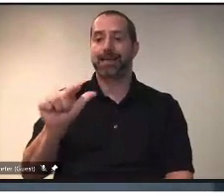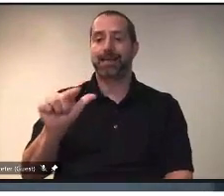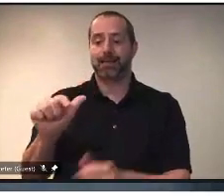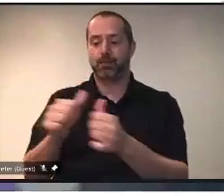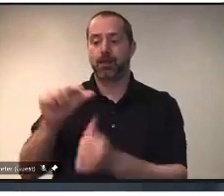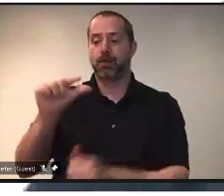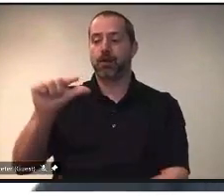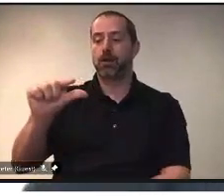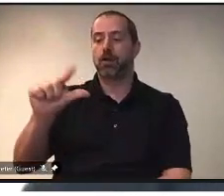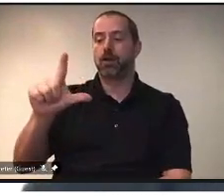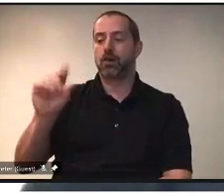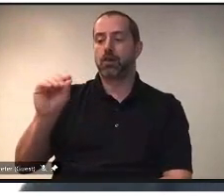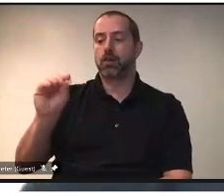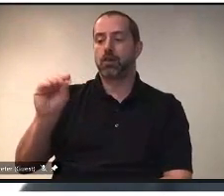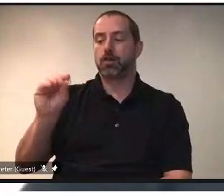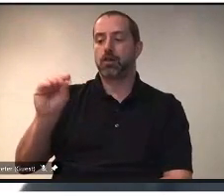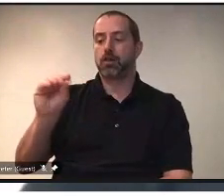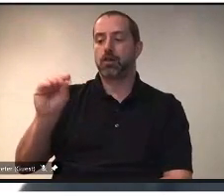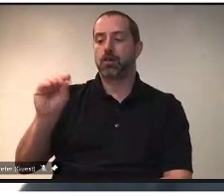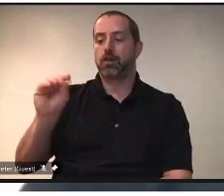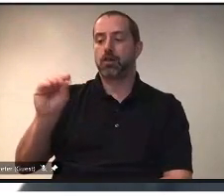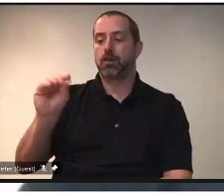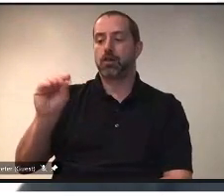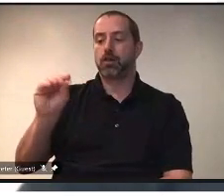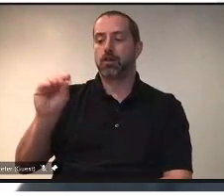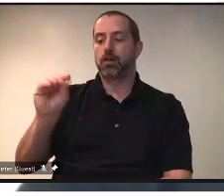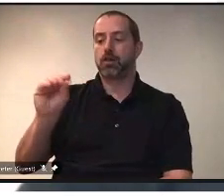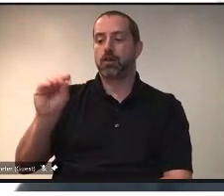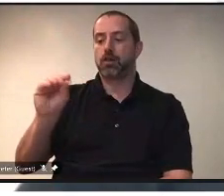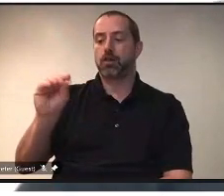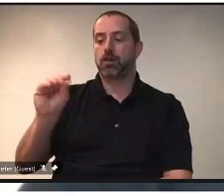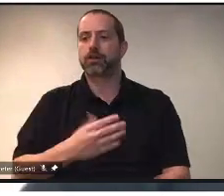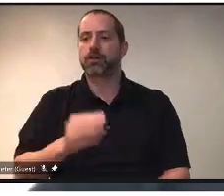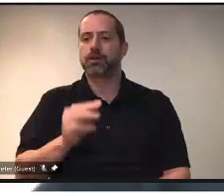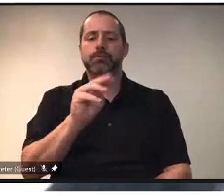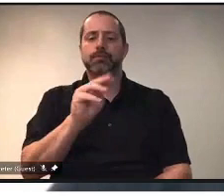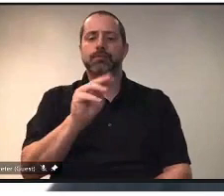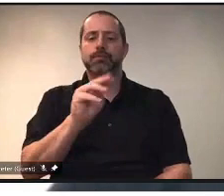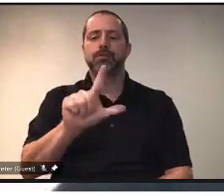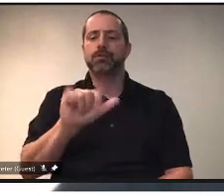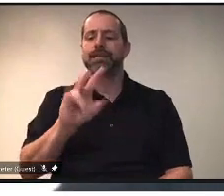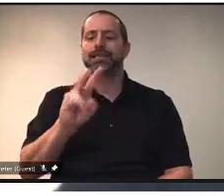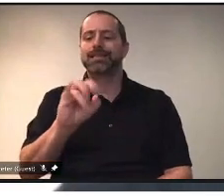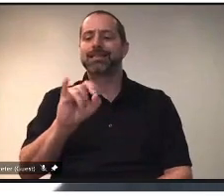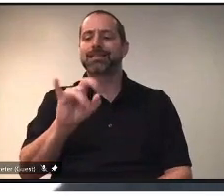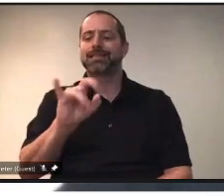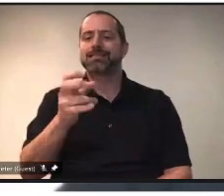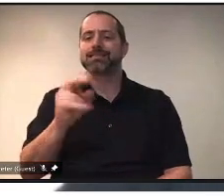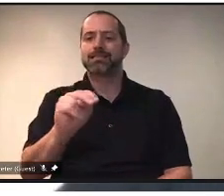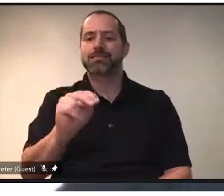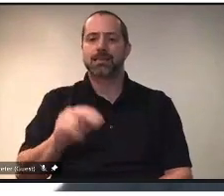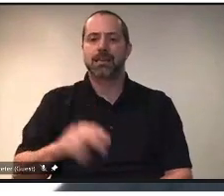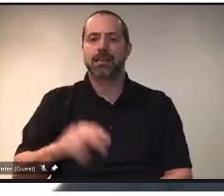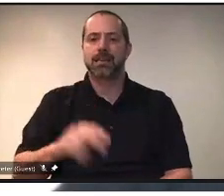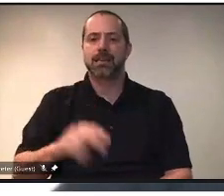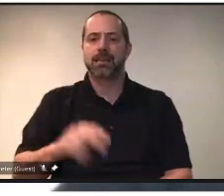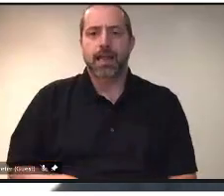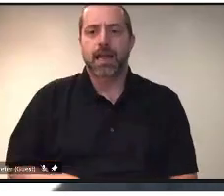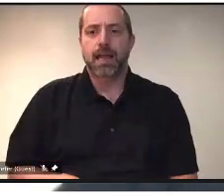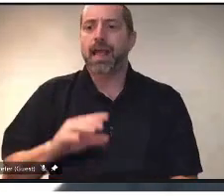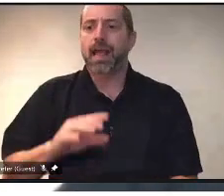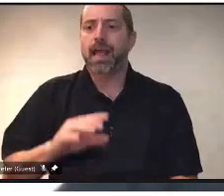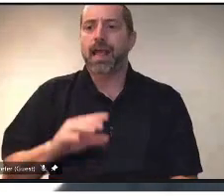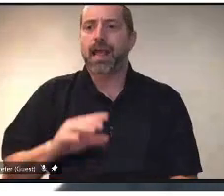Thank you. My question is for Mr. Livingston and Mr. Chip in on this one as well. In last week's